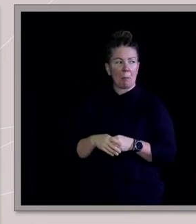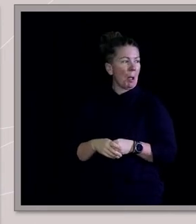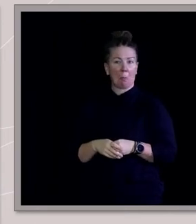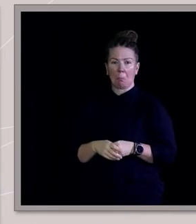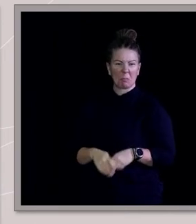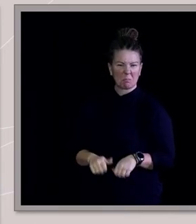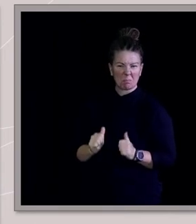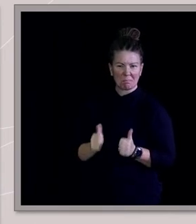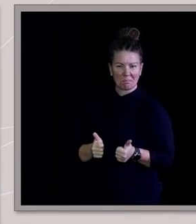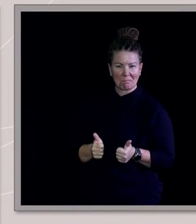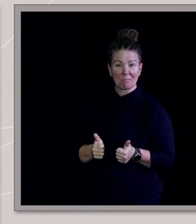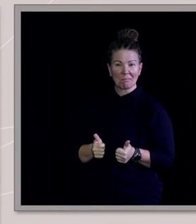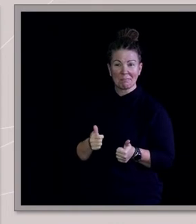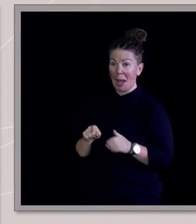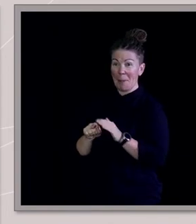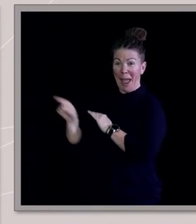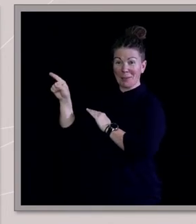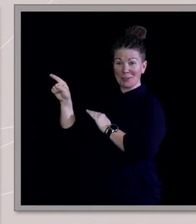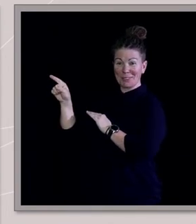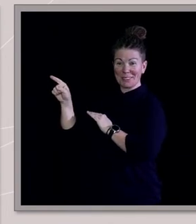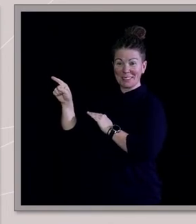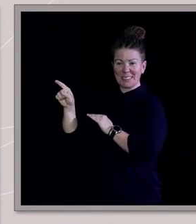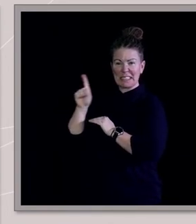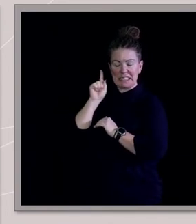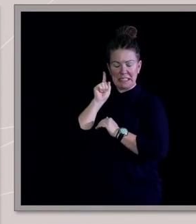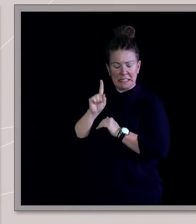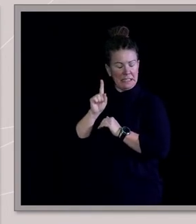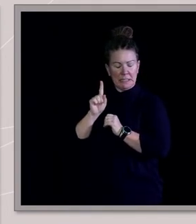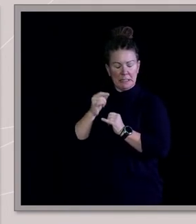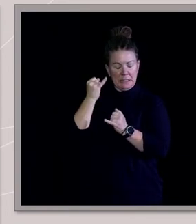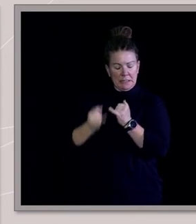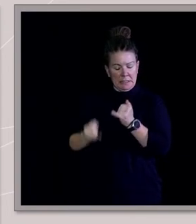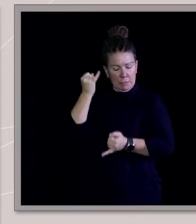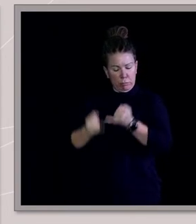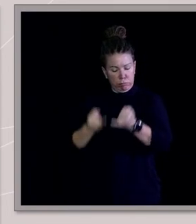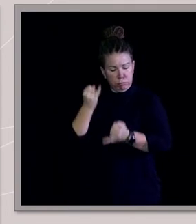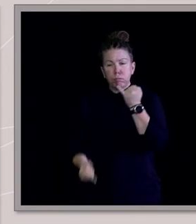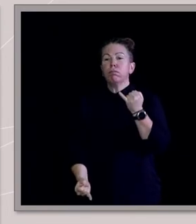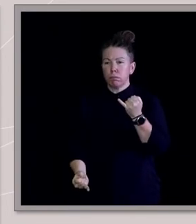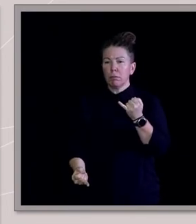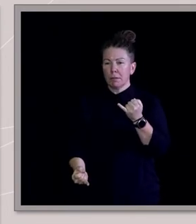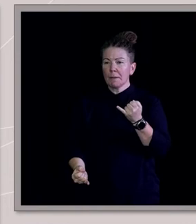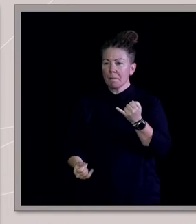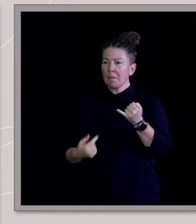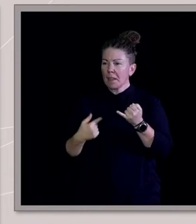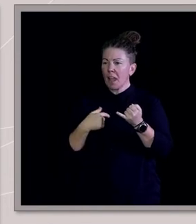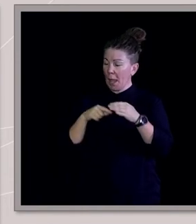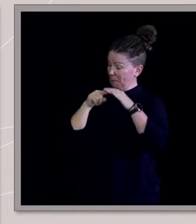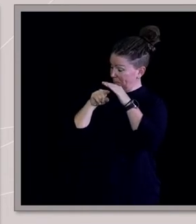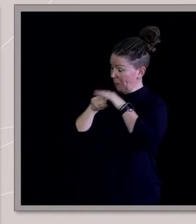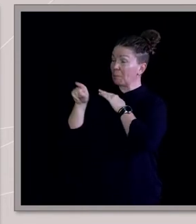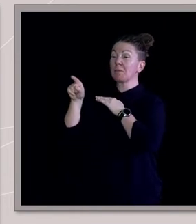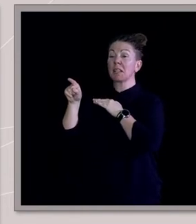I'm out. But then it got much, much, much harder. I got out to start with, and then this,